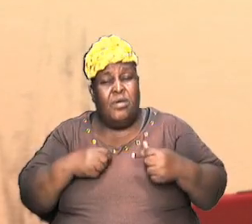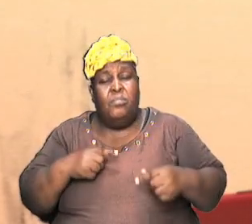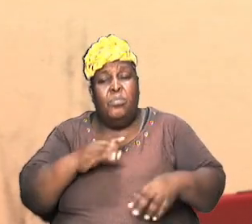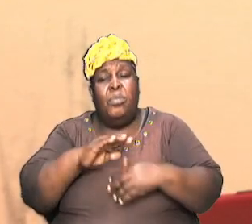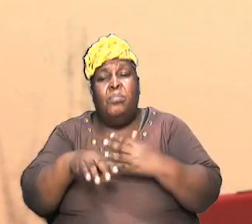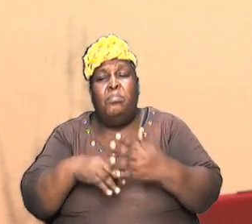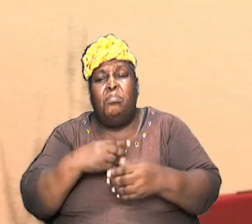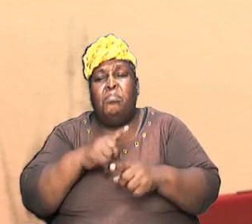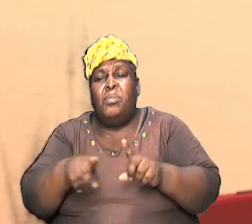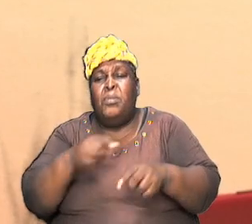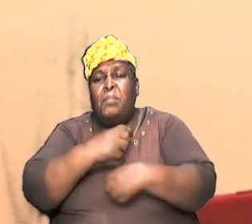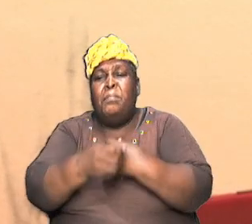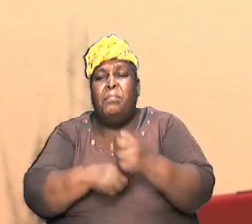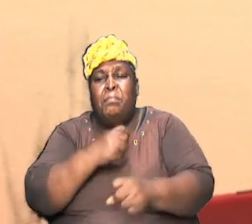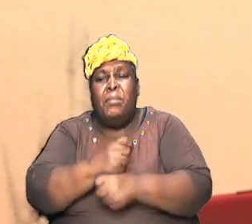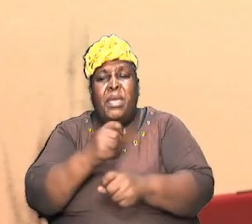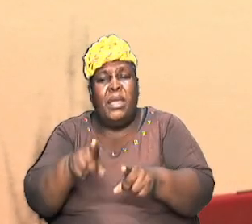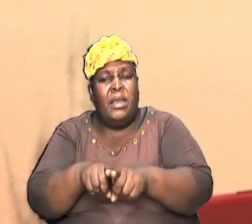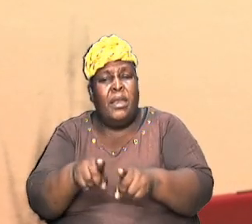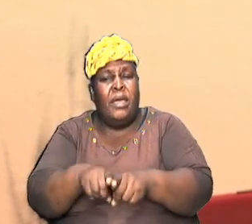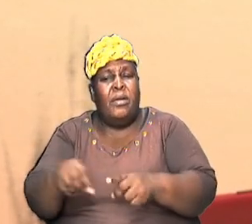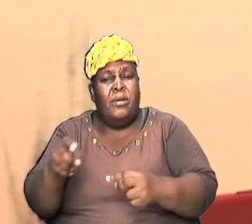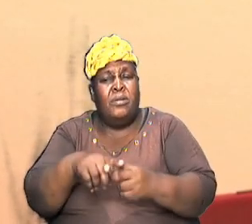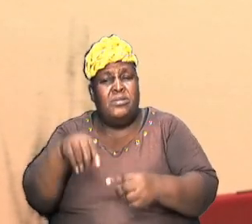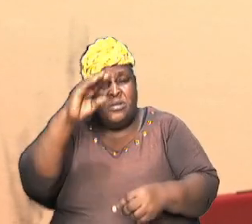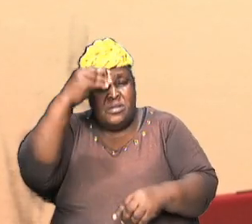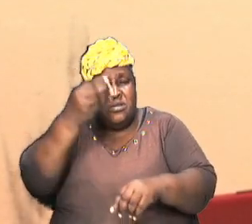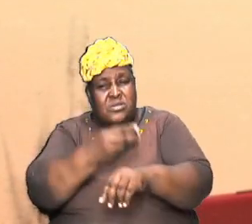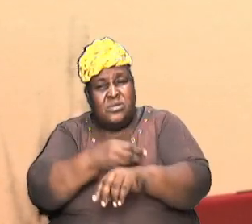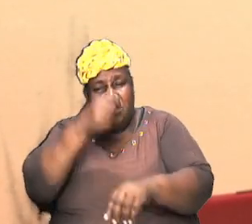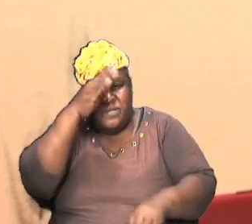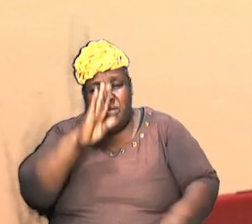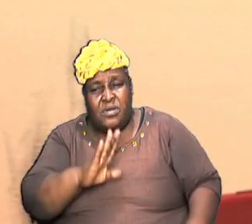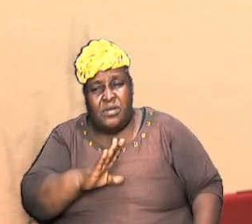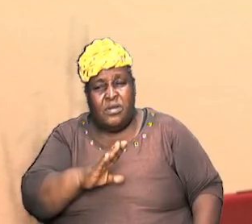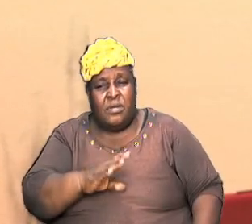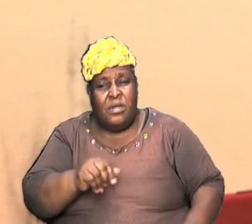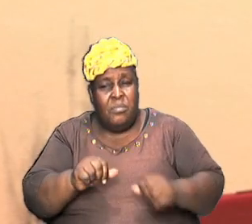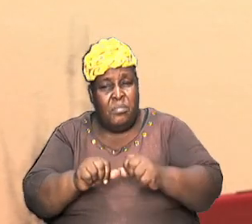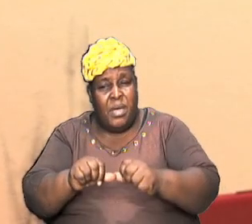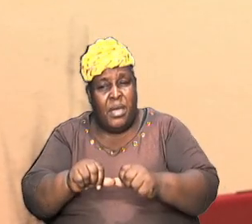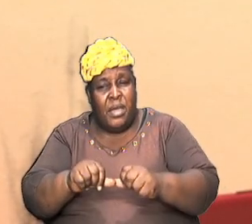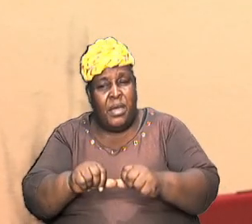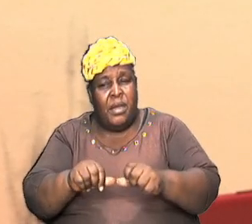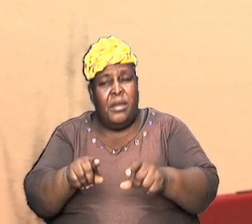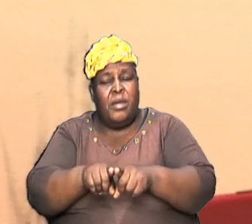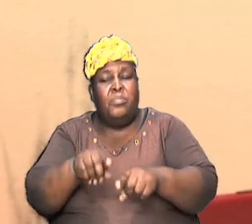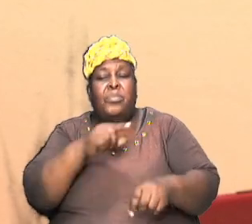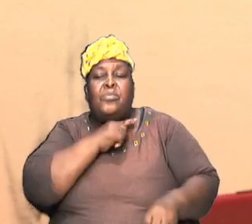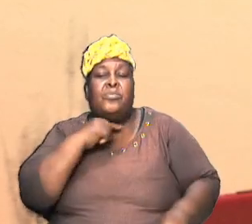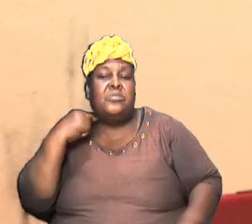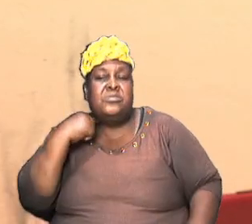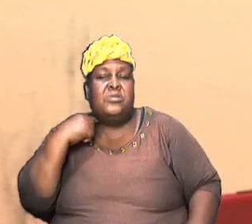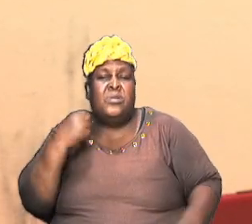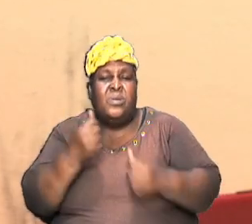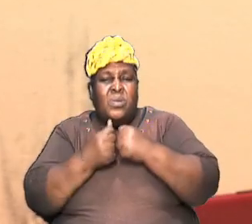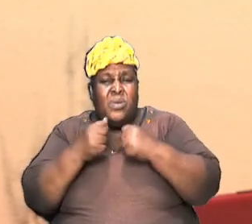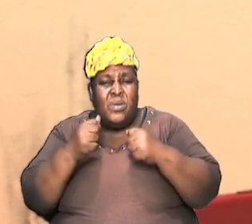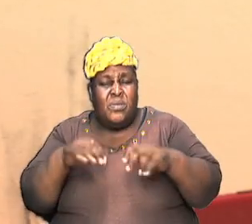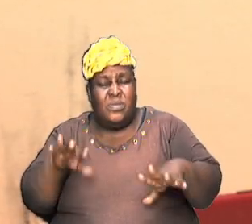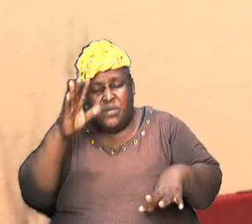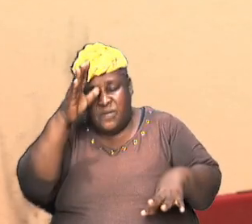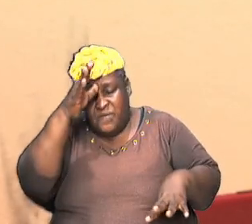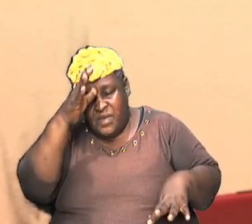but we have to be careful how we read into it and read the scriptures because when it says without father without